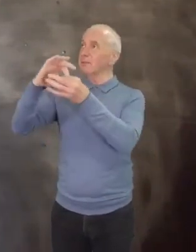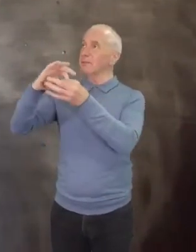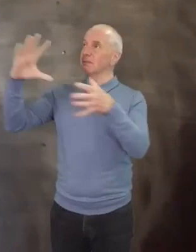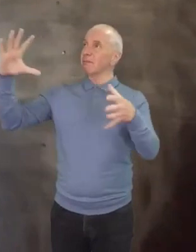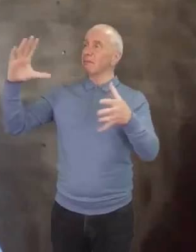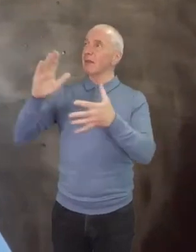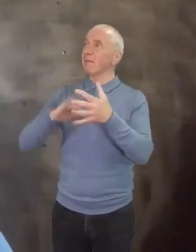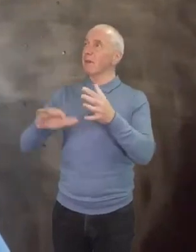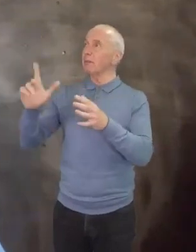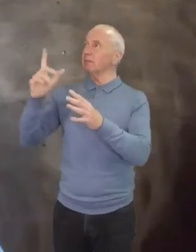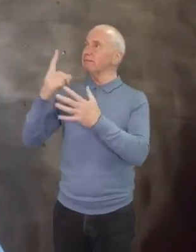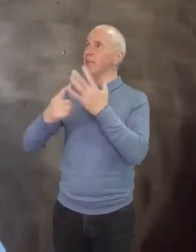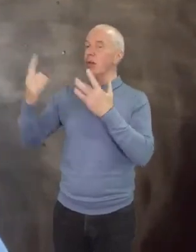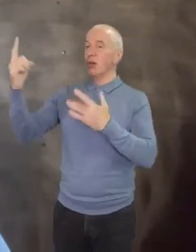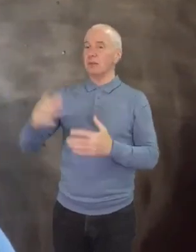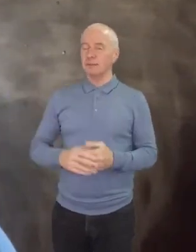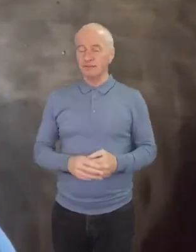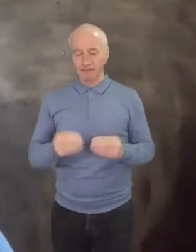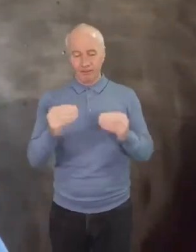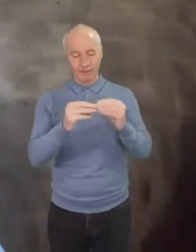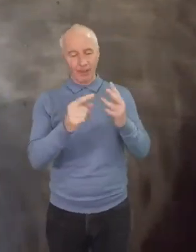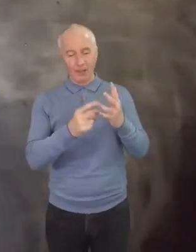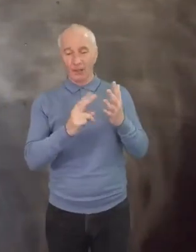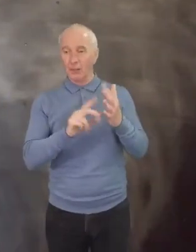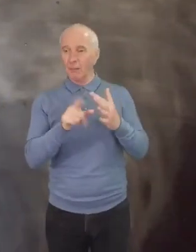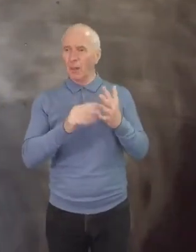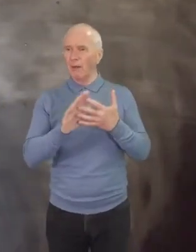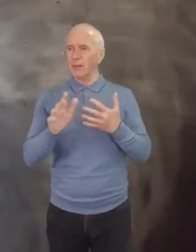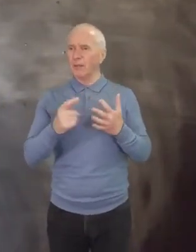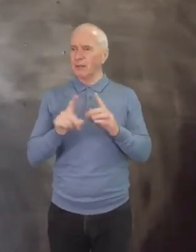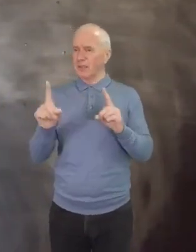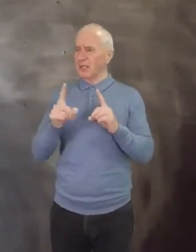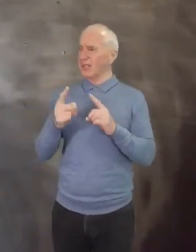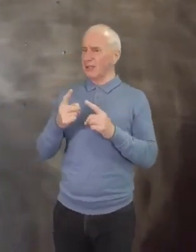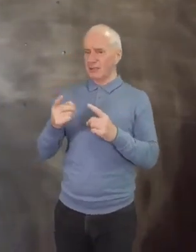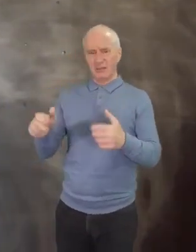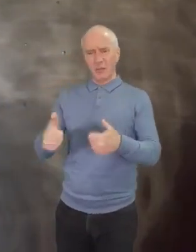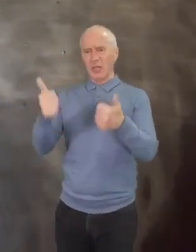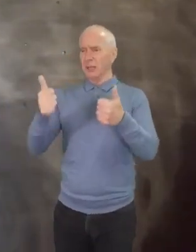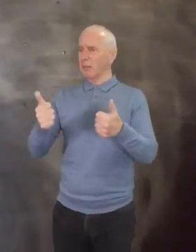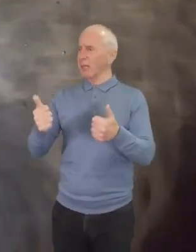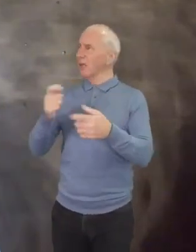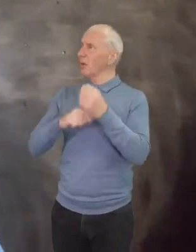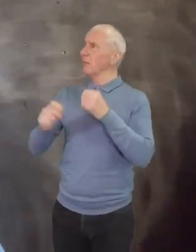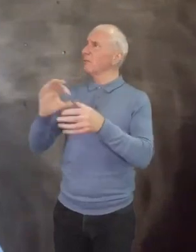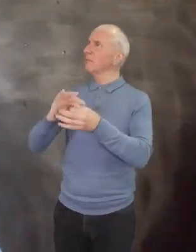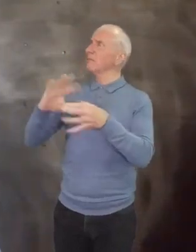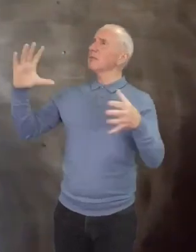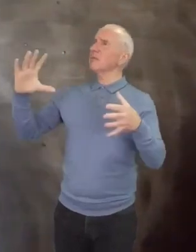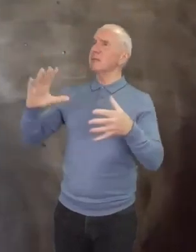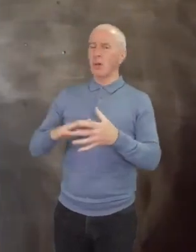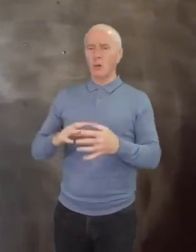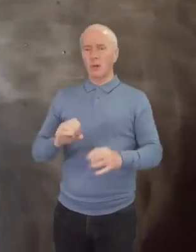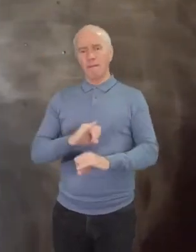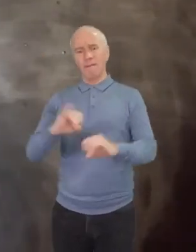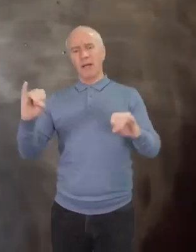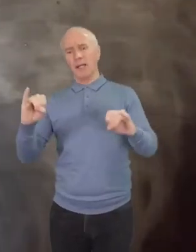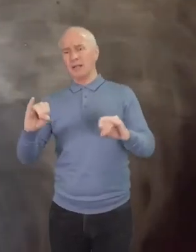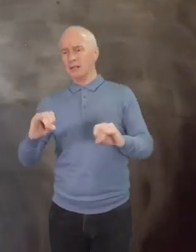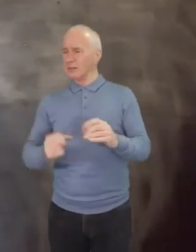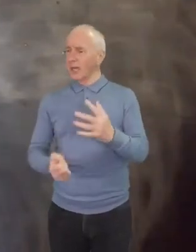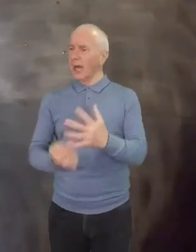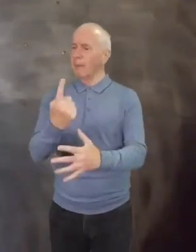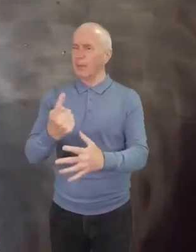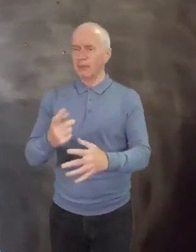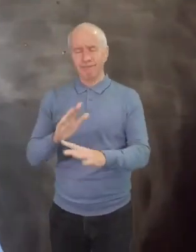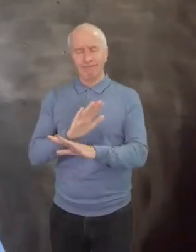What's Bonhoeffer saying here? Is he saying that it's okay to become godless? No. Is he saying it's okay if violence happens? No. What he's saying is